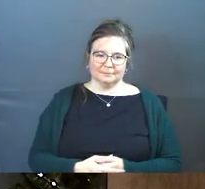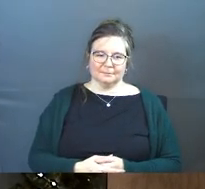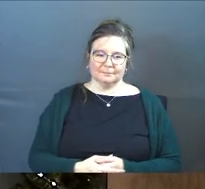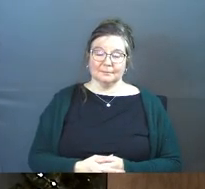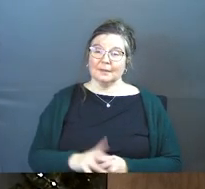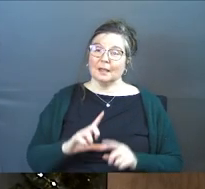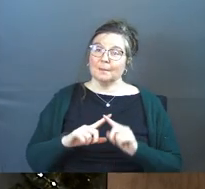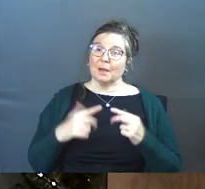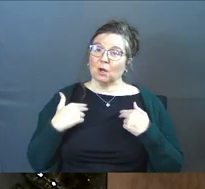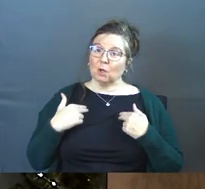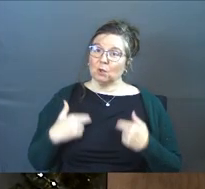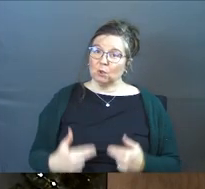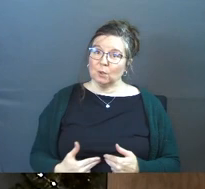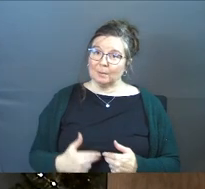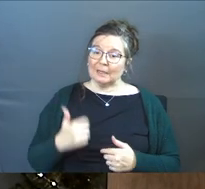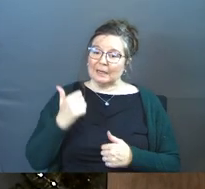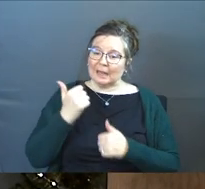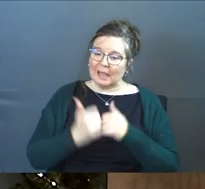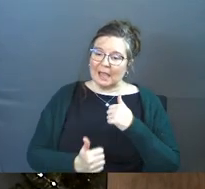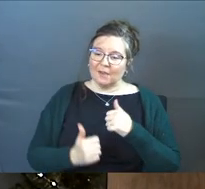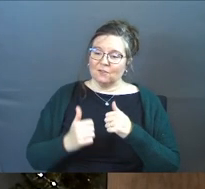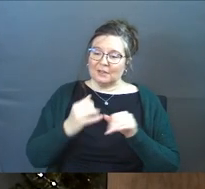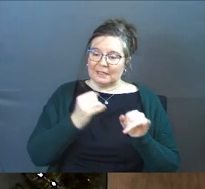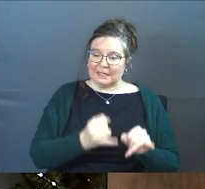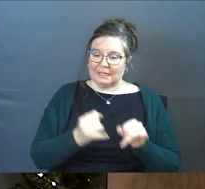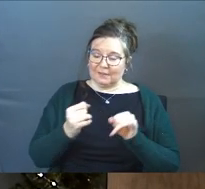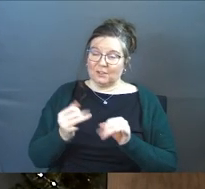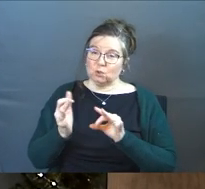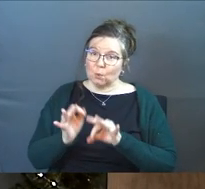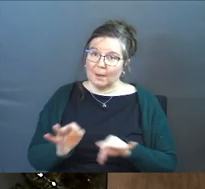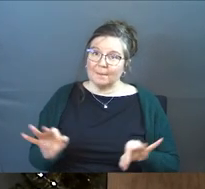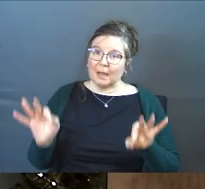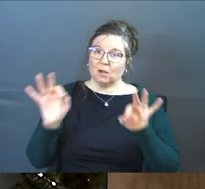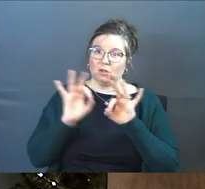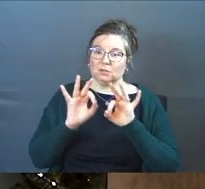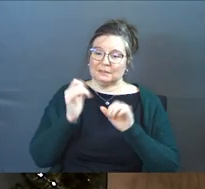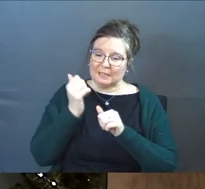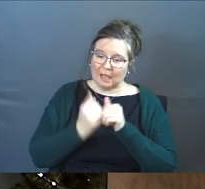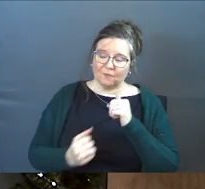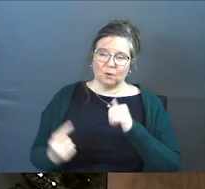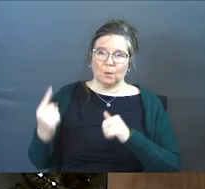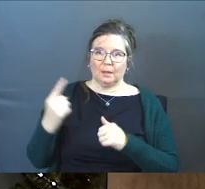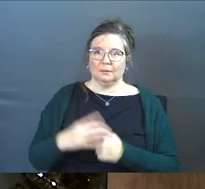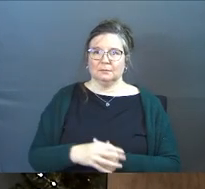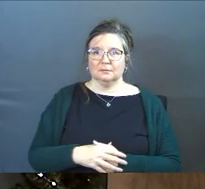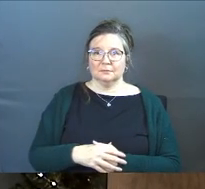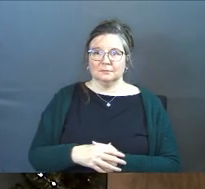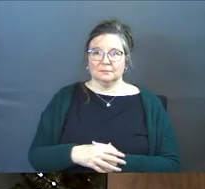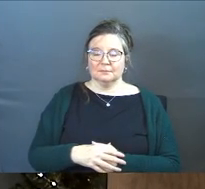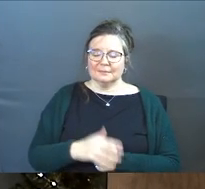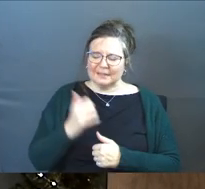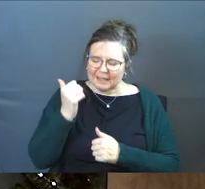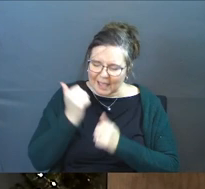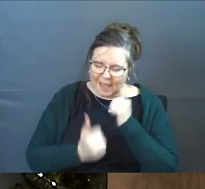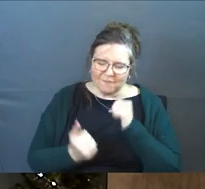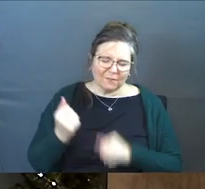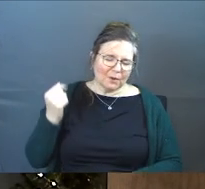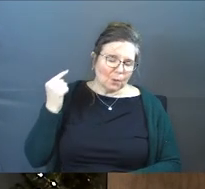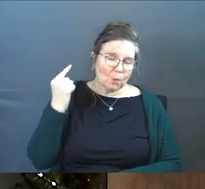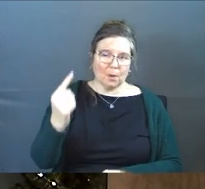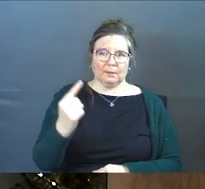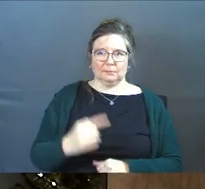But a human being, every single individual matters. Everyone. Everyone.